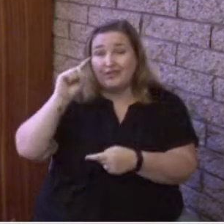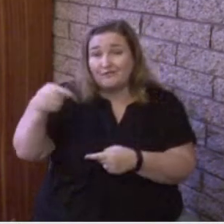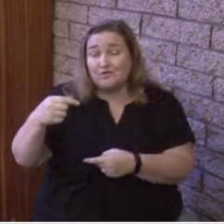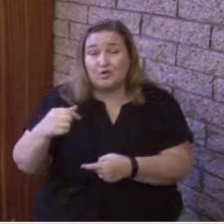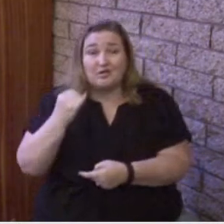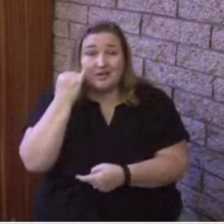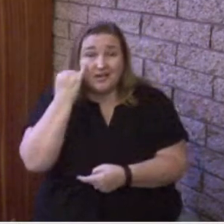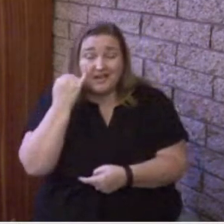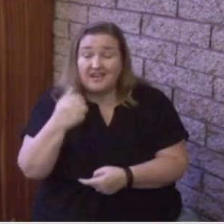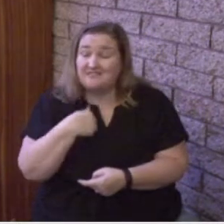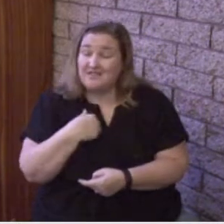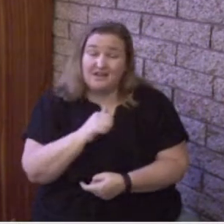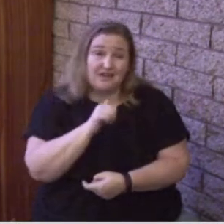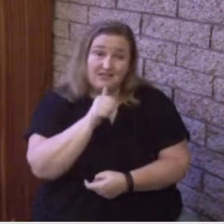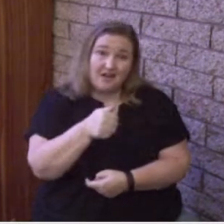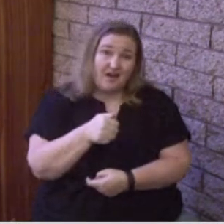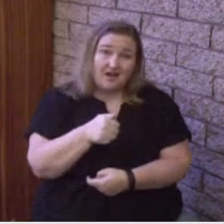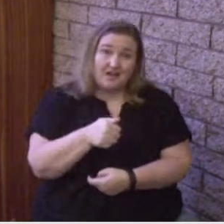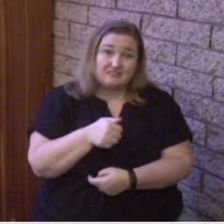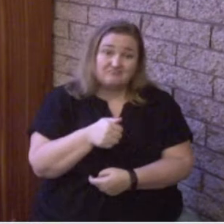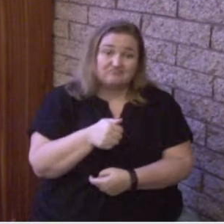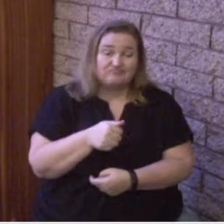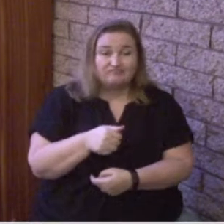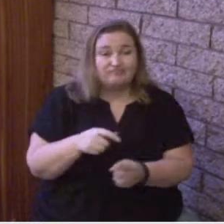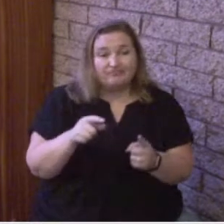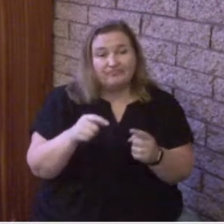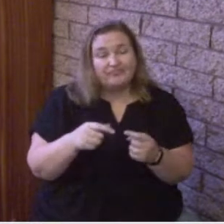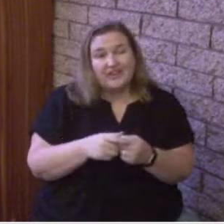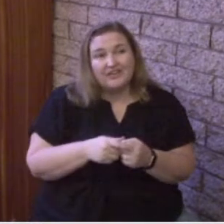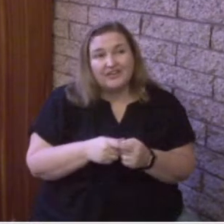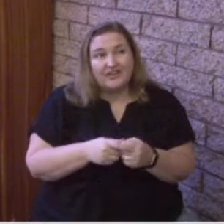the Helper will not come to you.